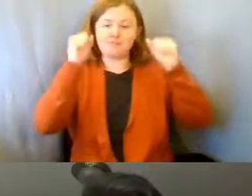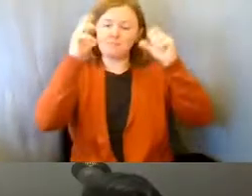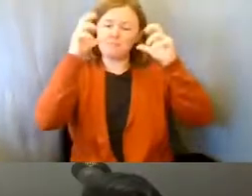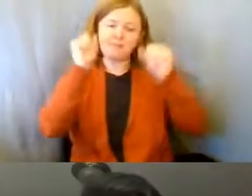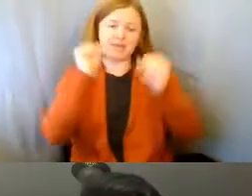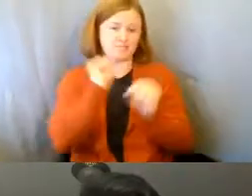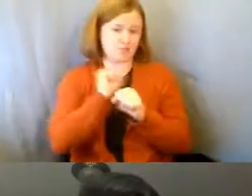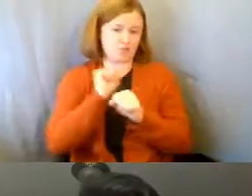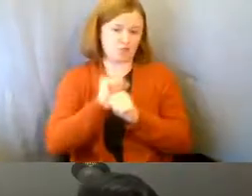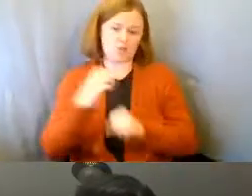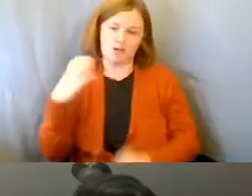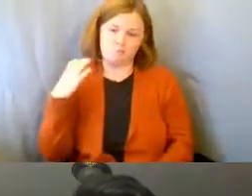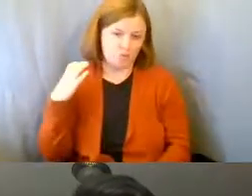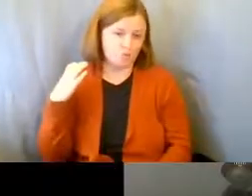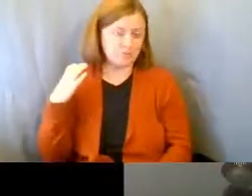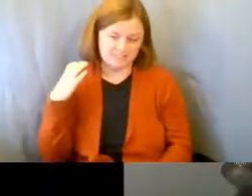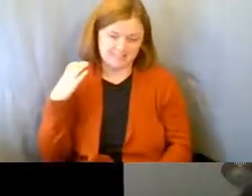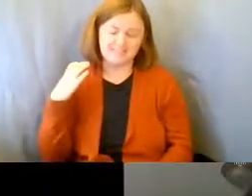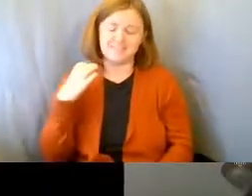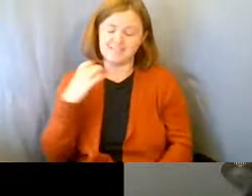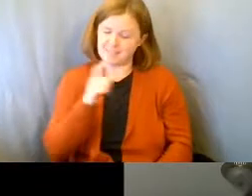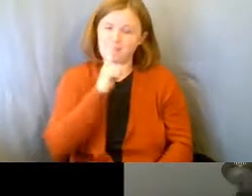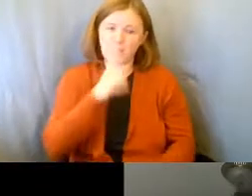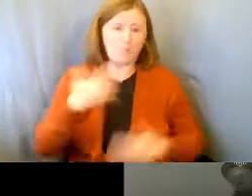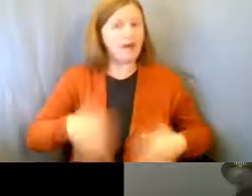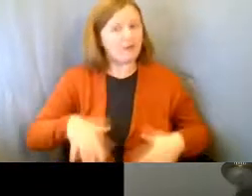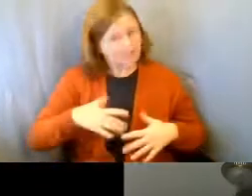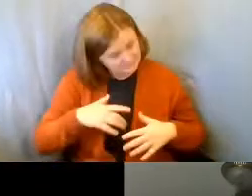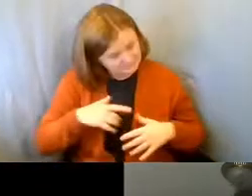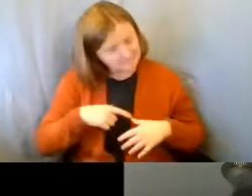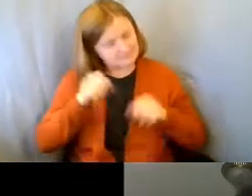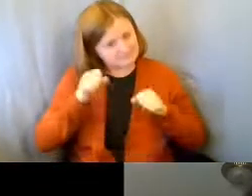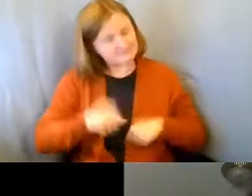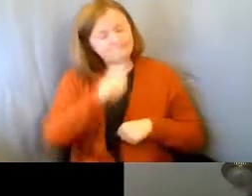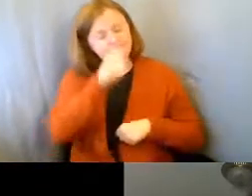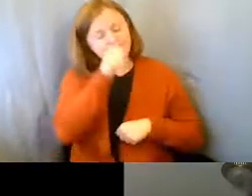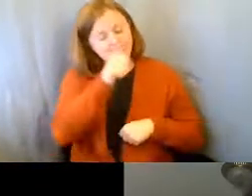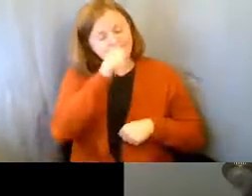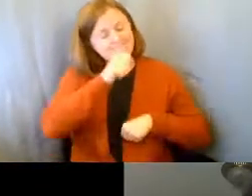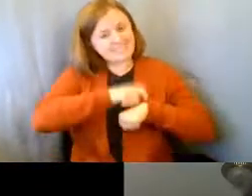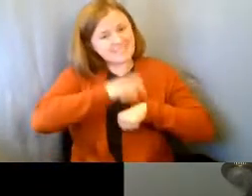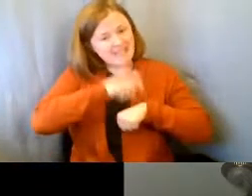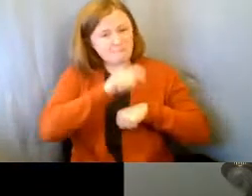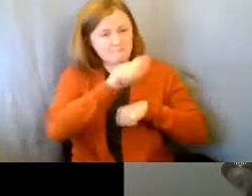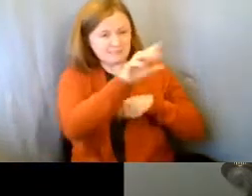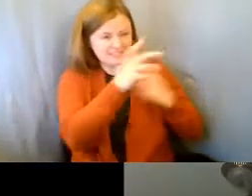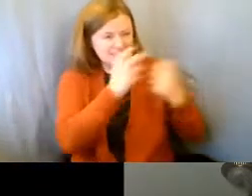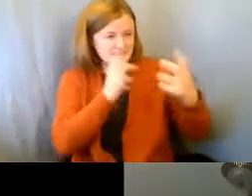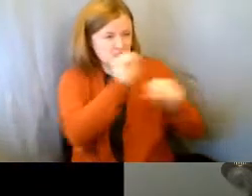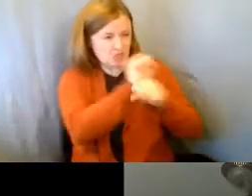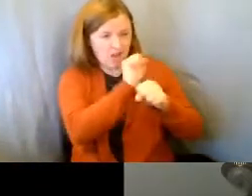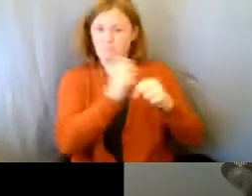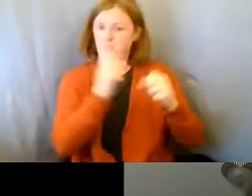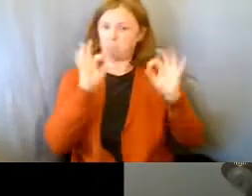coaches. And it can take a while for the job coaches to find the right job.